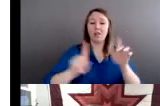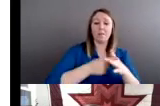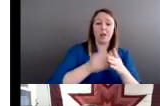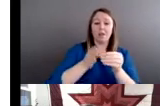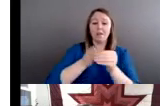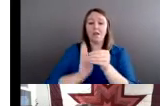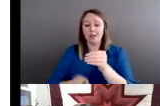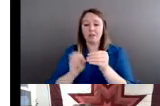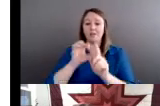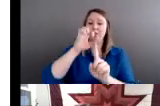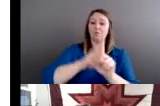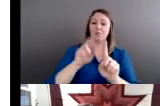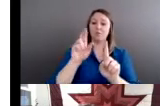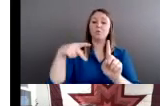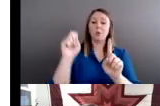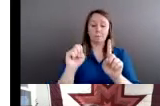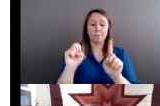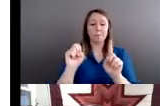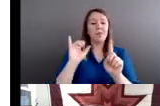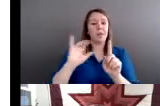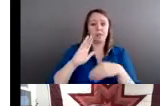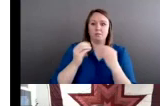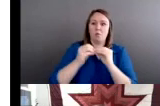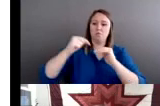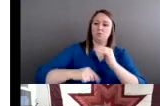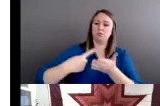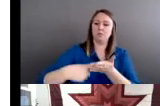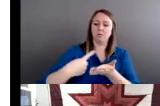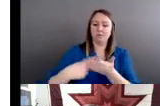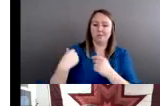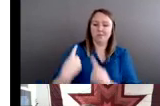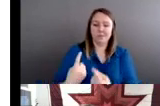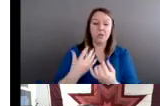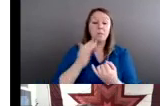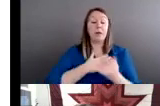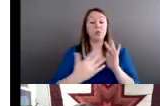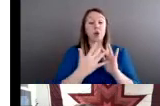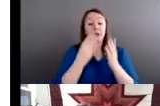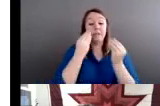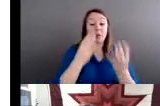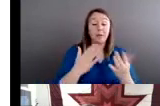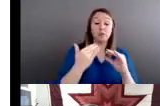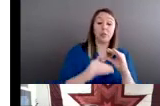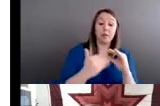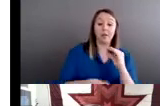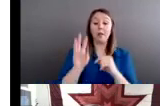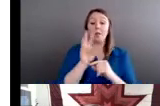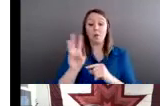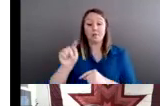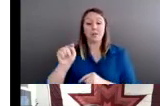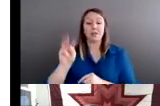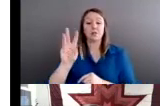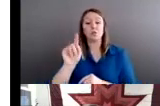And here is my contact information, my email, my website, and my Twitter handle. Again,